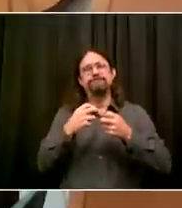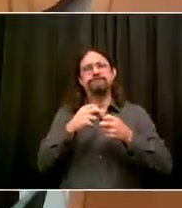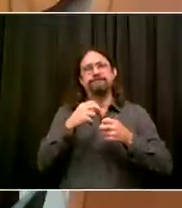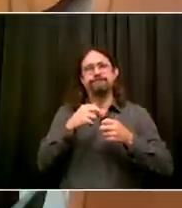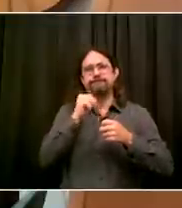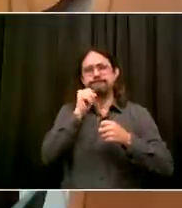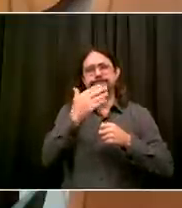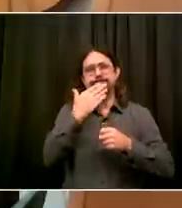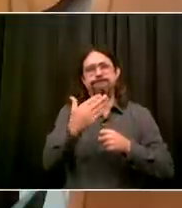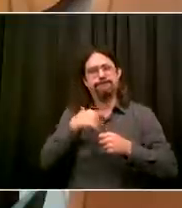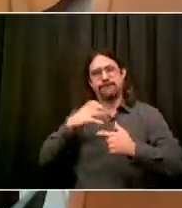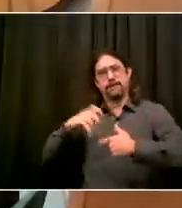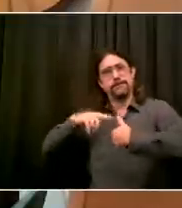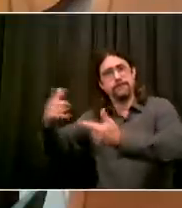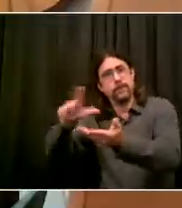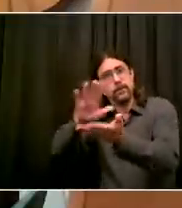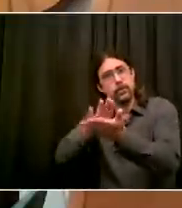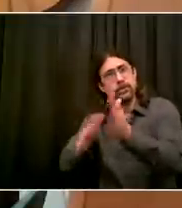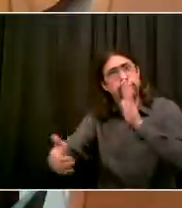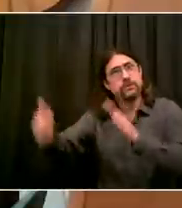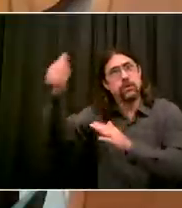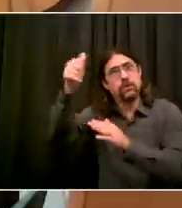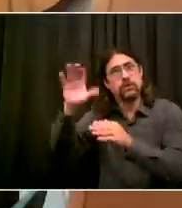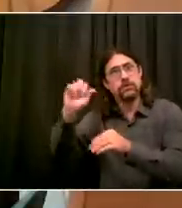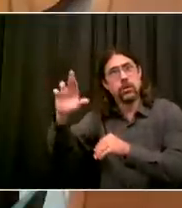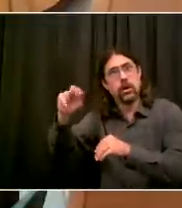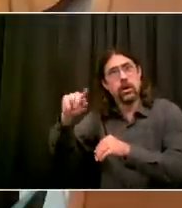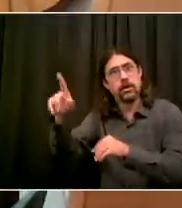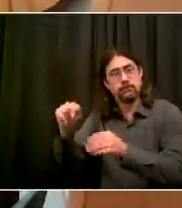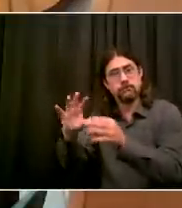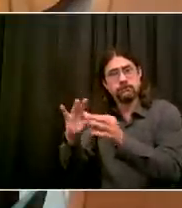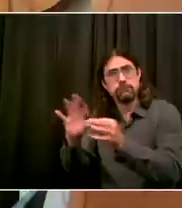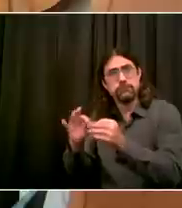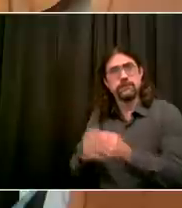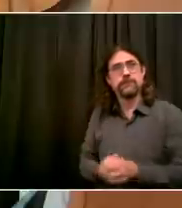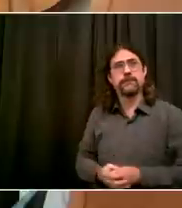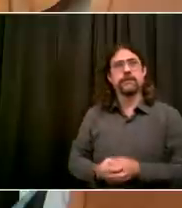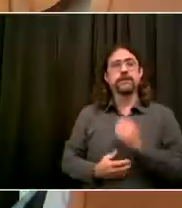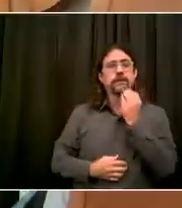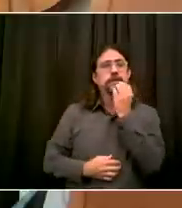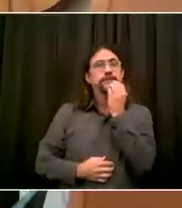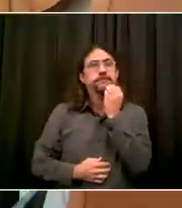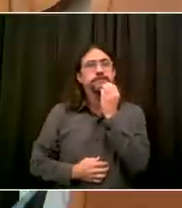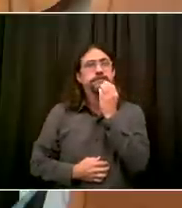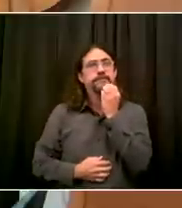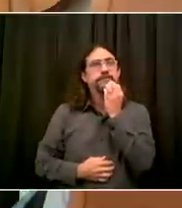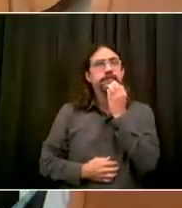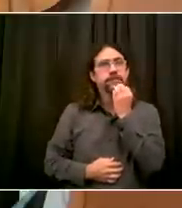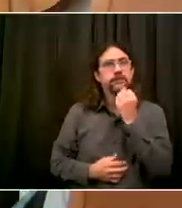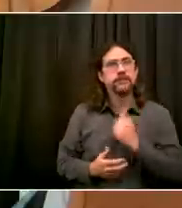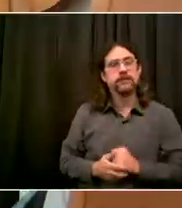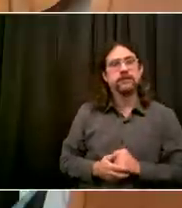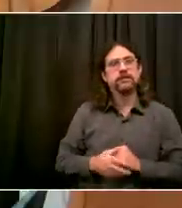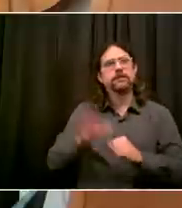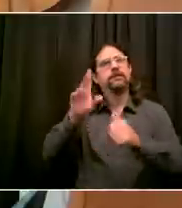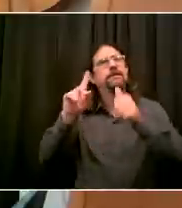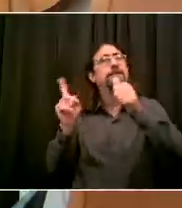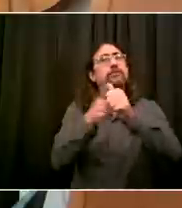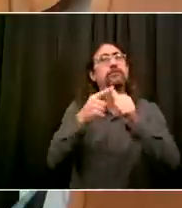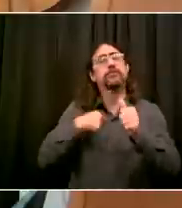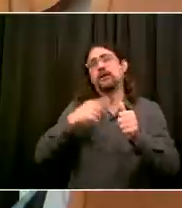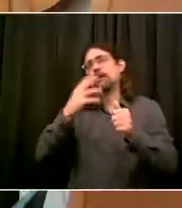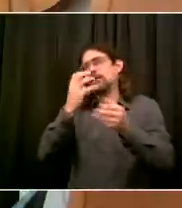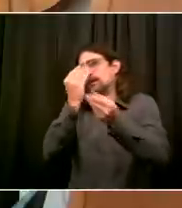a specific coordinator of IEP services, they should be doing that as we speak. If you can share any